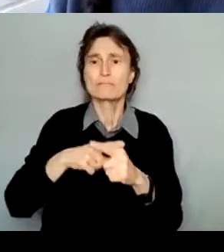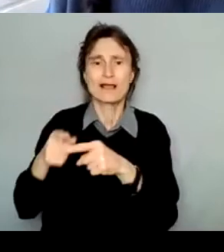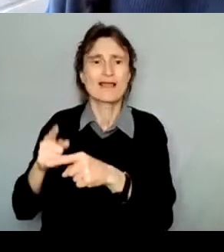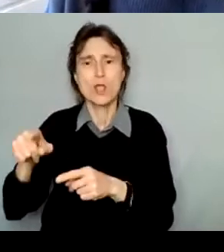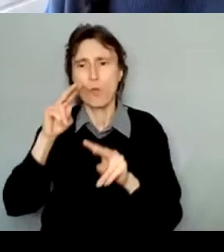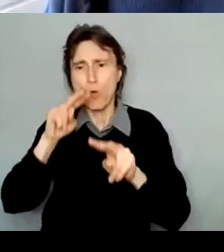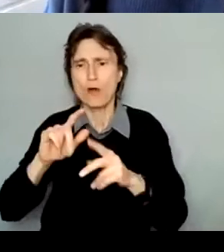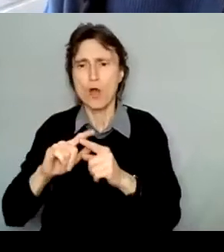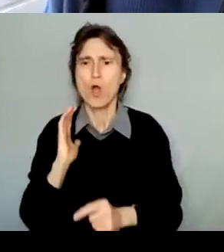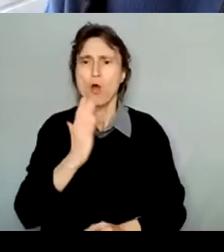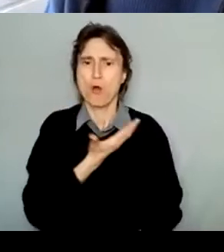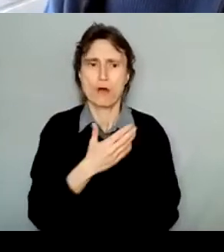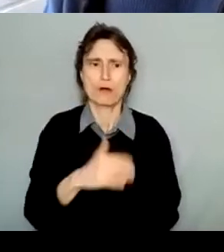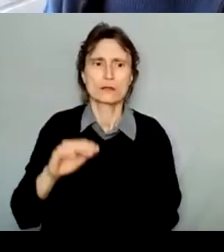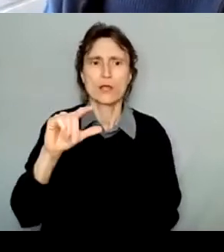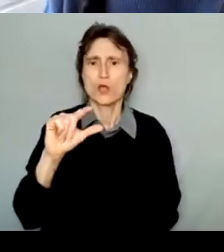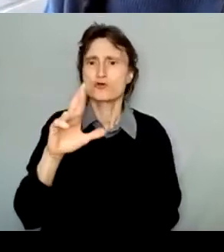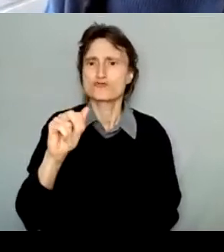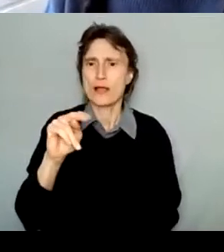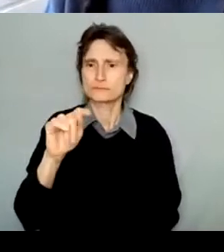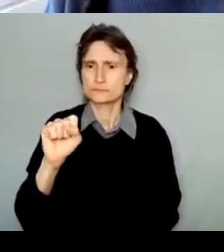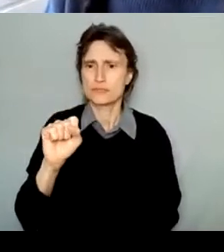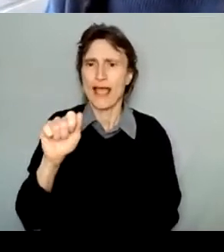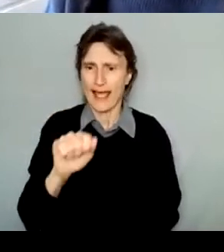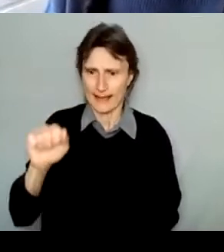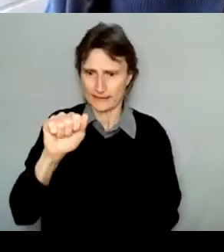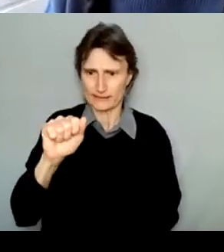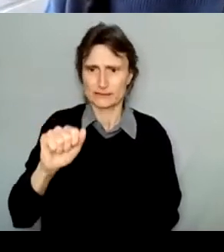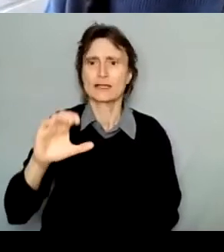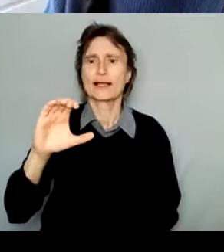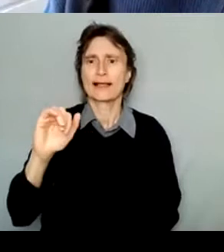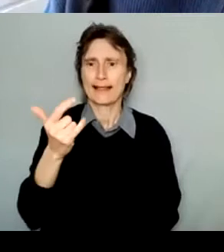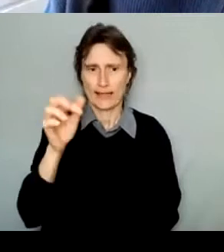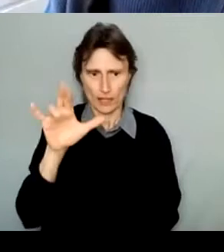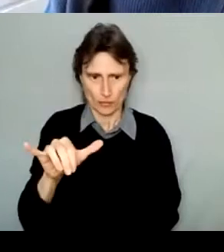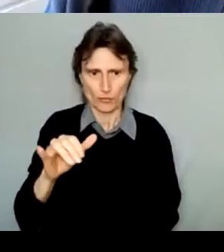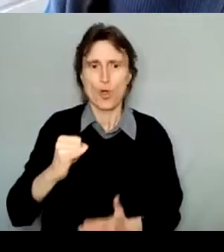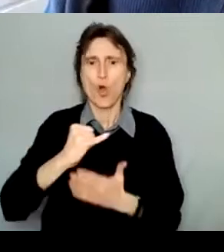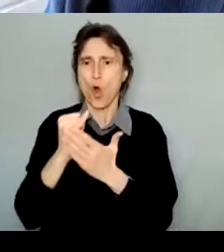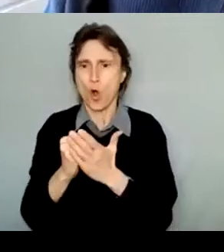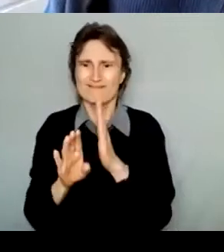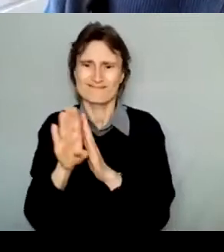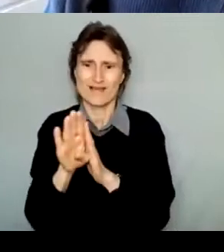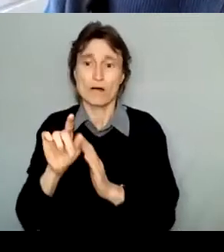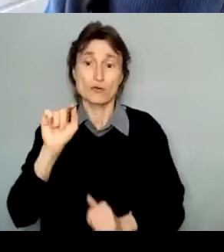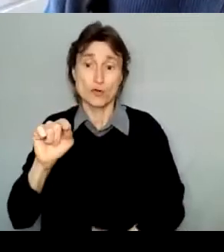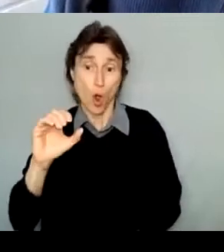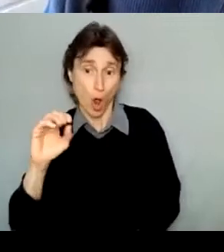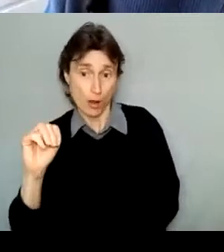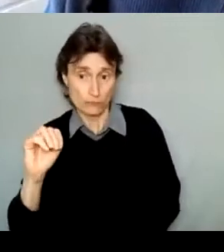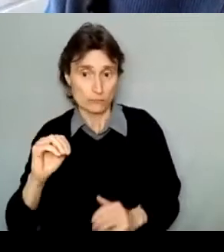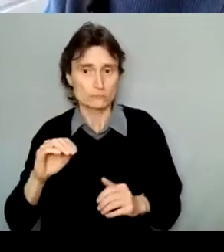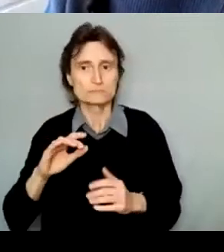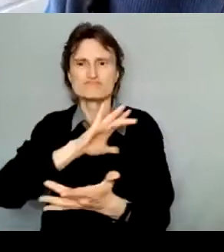which is a really good go-to email if you ever have questions or curiosities about our programs and you aren't sure who to reach out to.